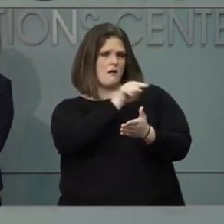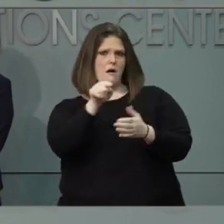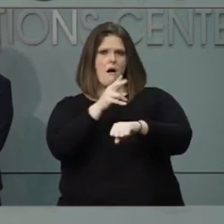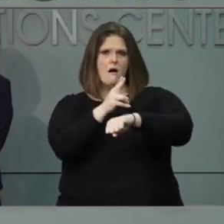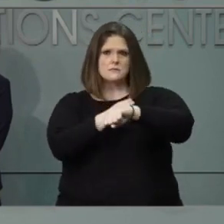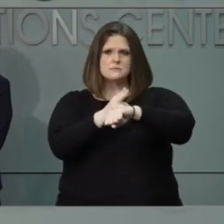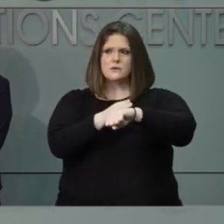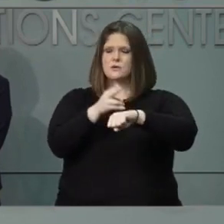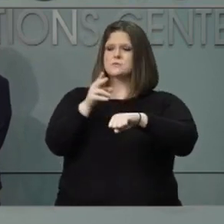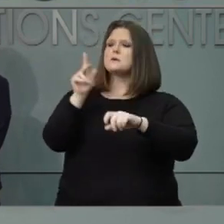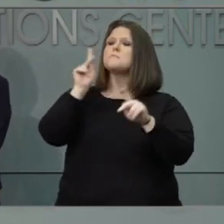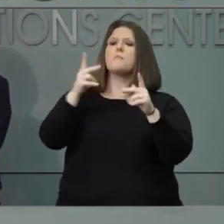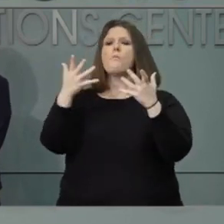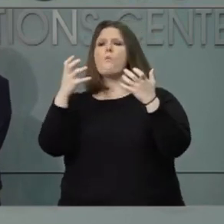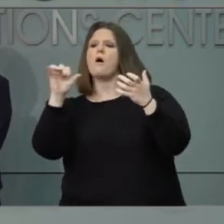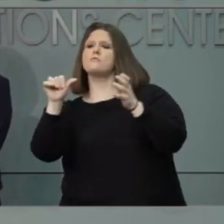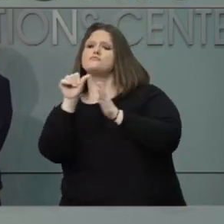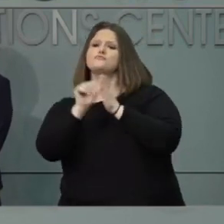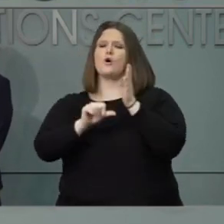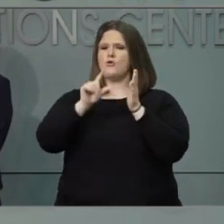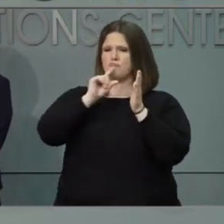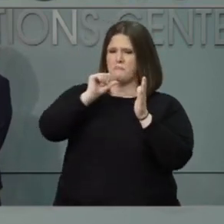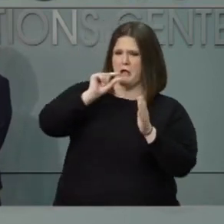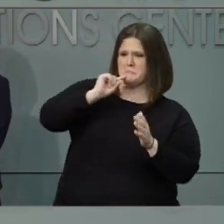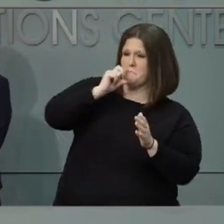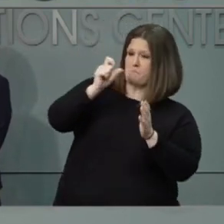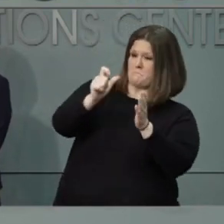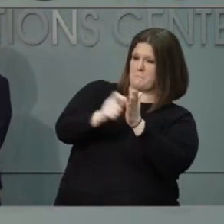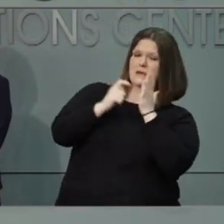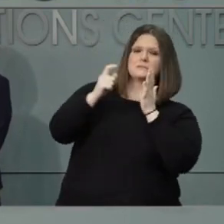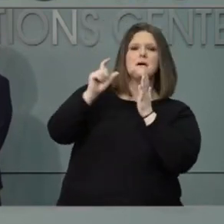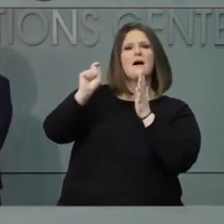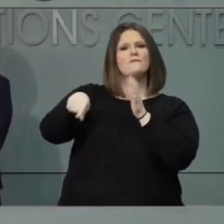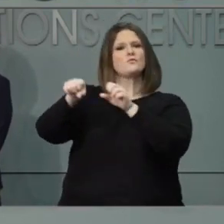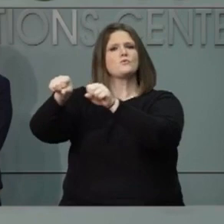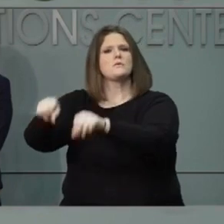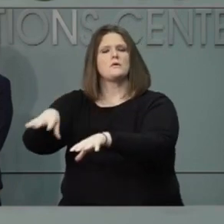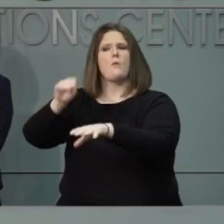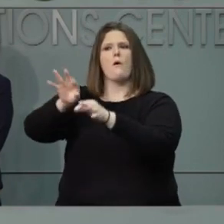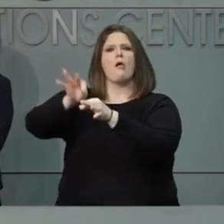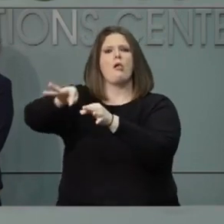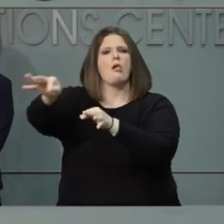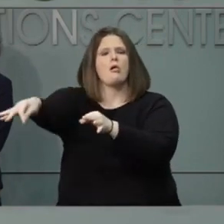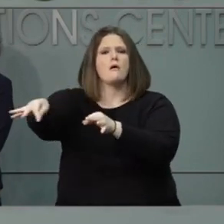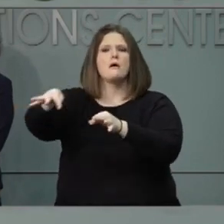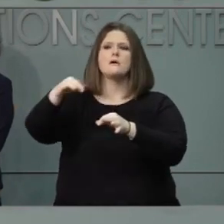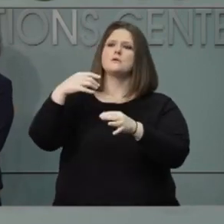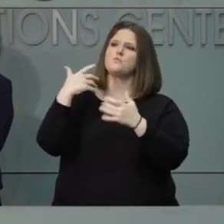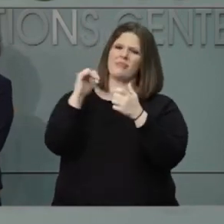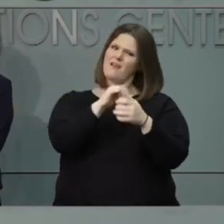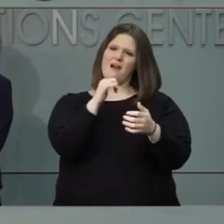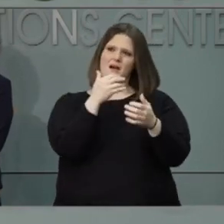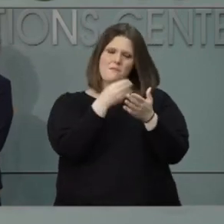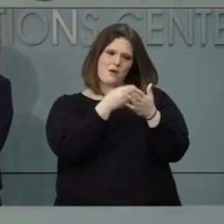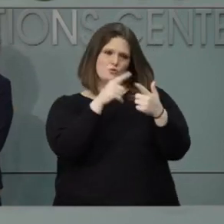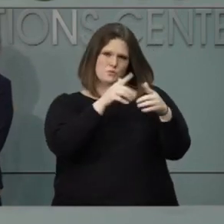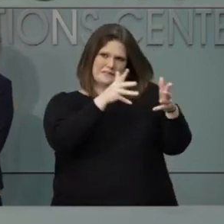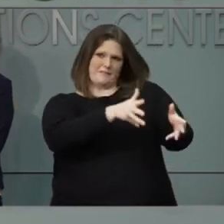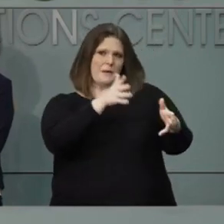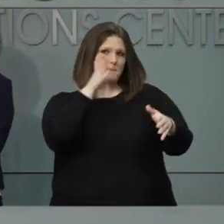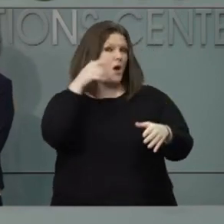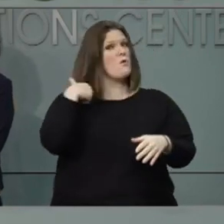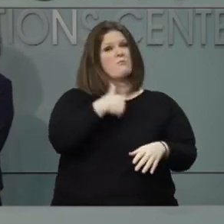affects their bottom line. So we need to make sure that our hospitals are supported financially and we're going to continue to push Congress.